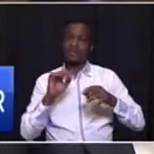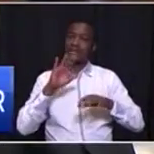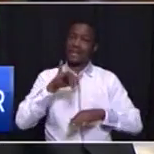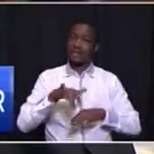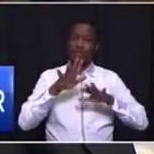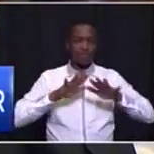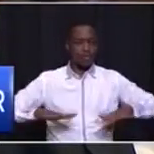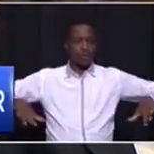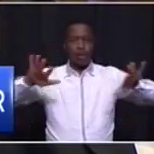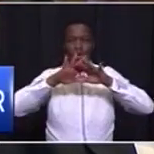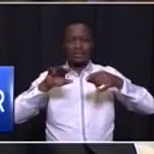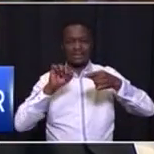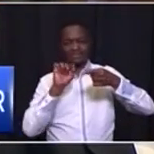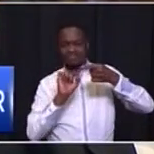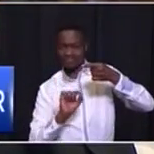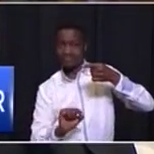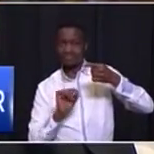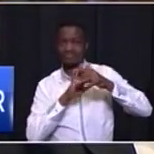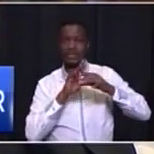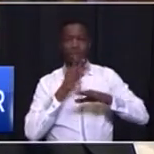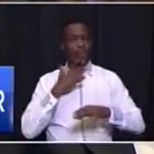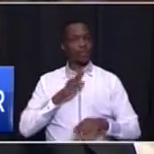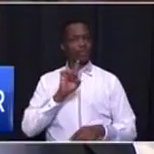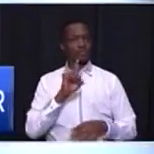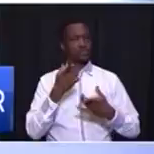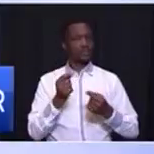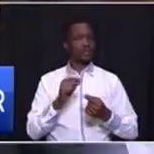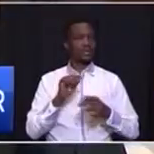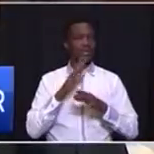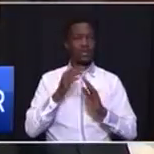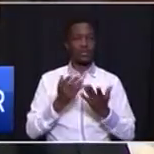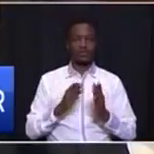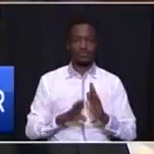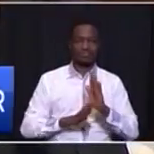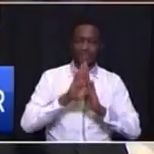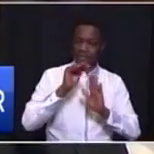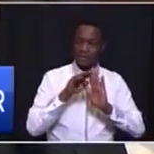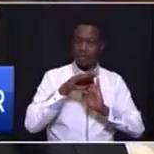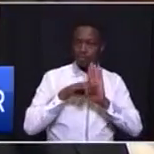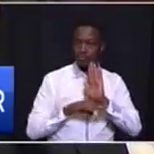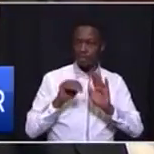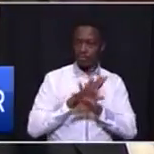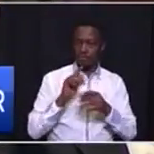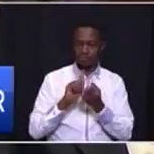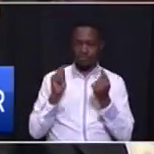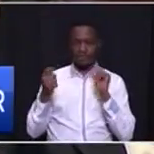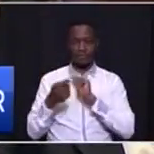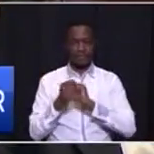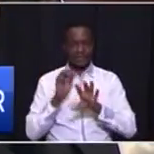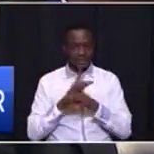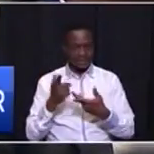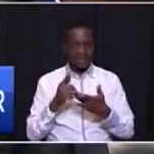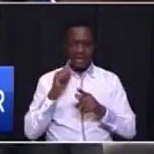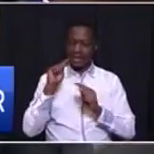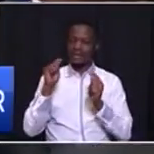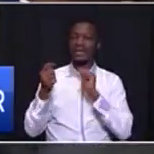all these initiatives seek to deepen the program of transformation, modernization, and re